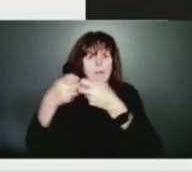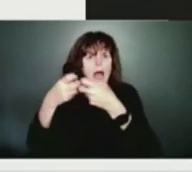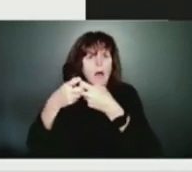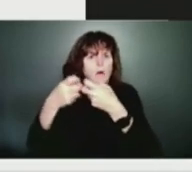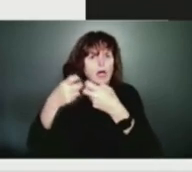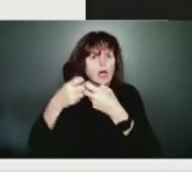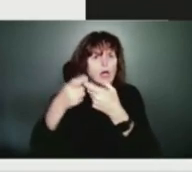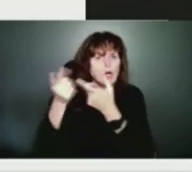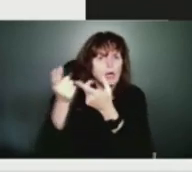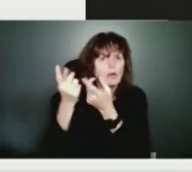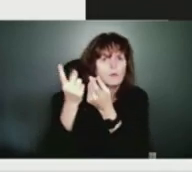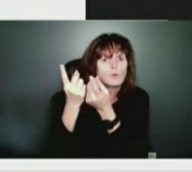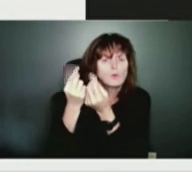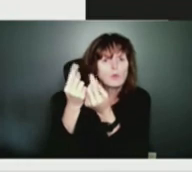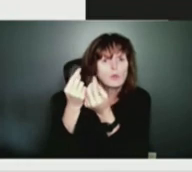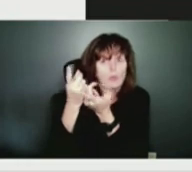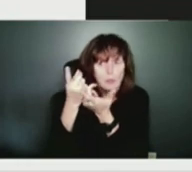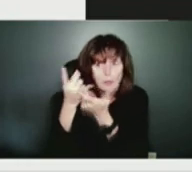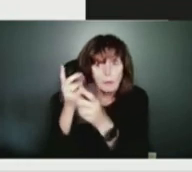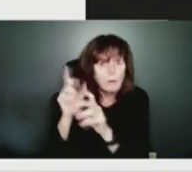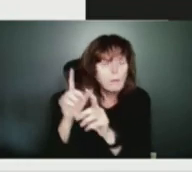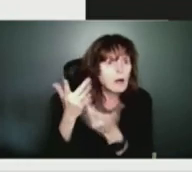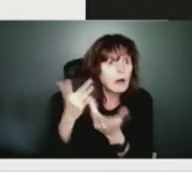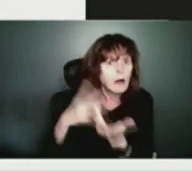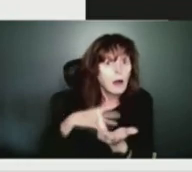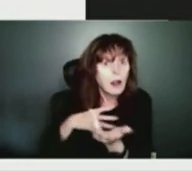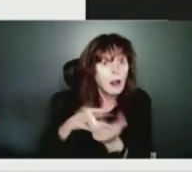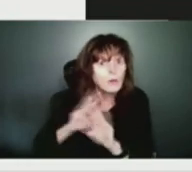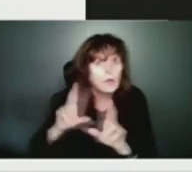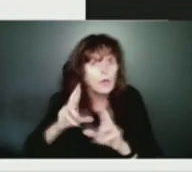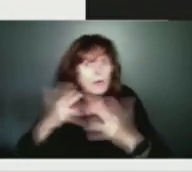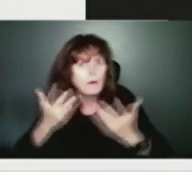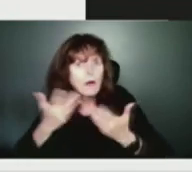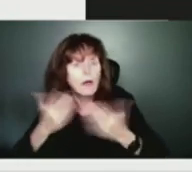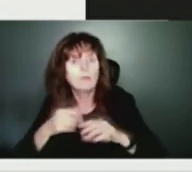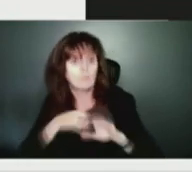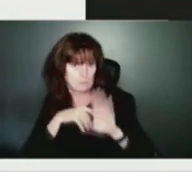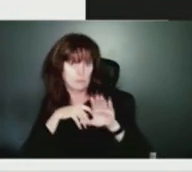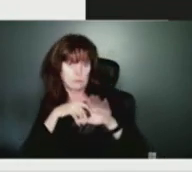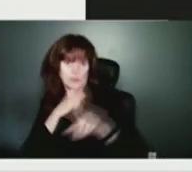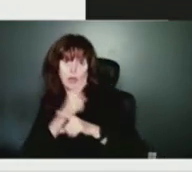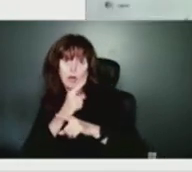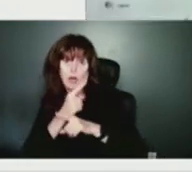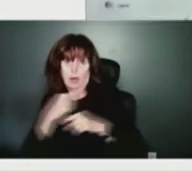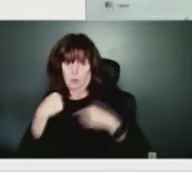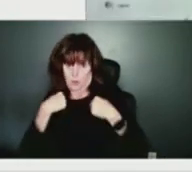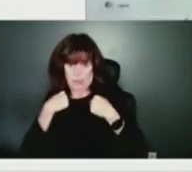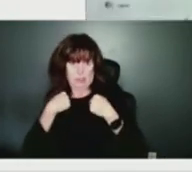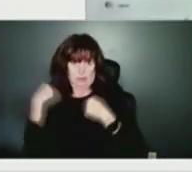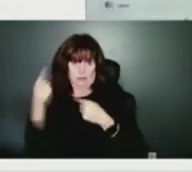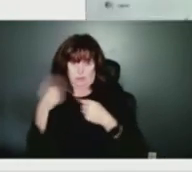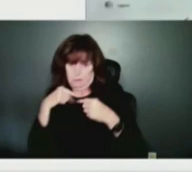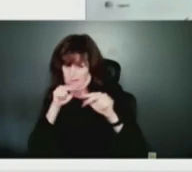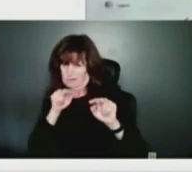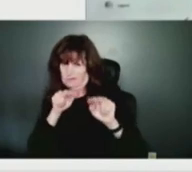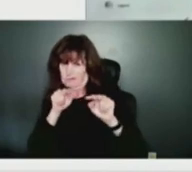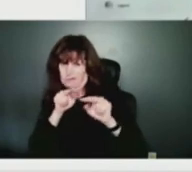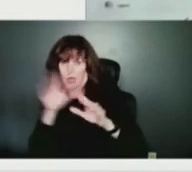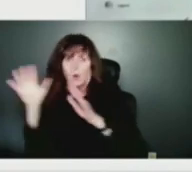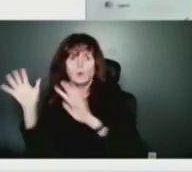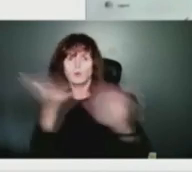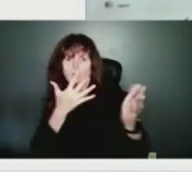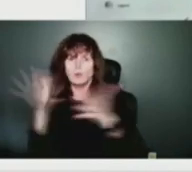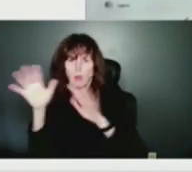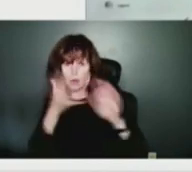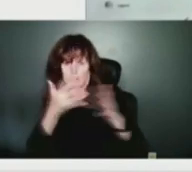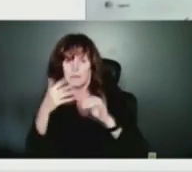watching the storm all week like our partners and getting prepared for it. And to date, we've mobilized over 500 field resources. We'll